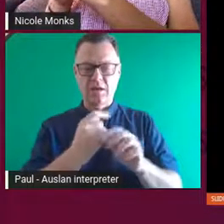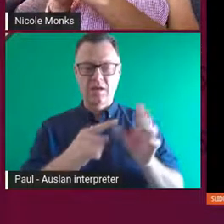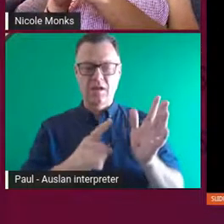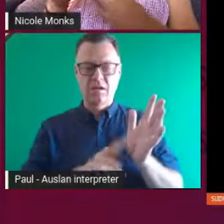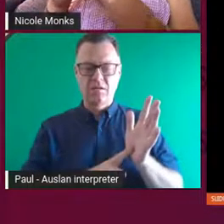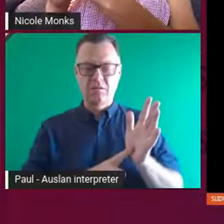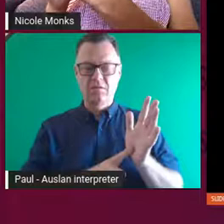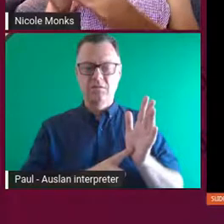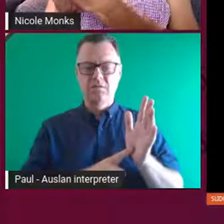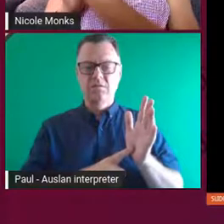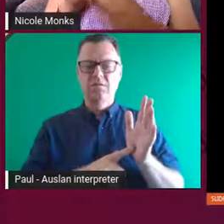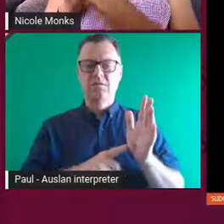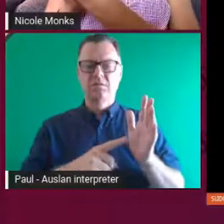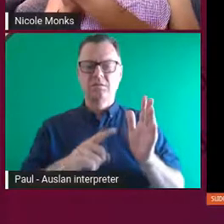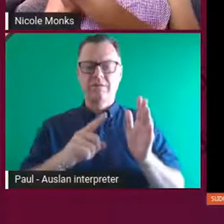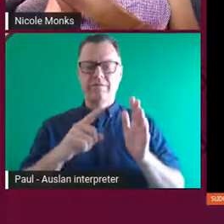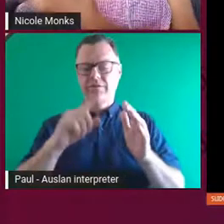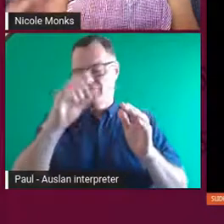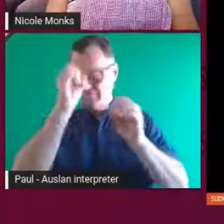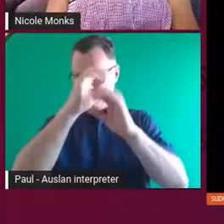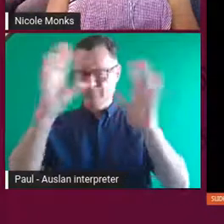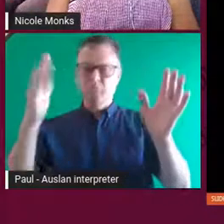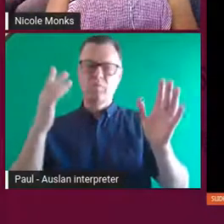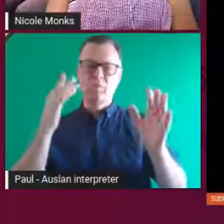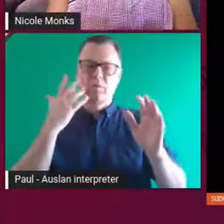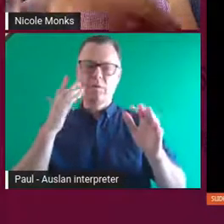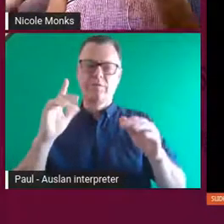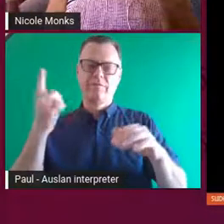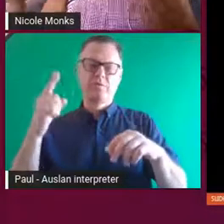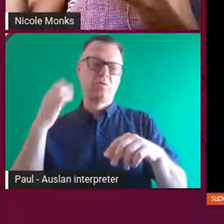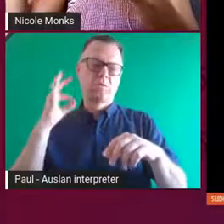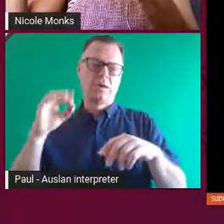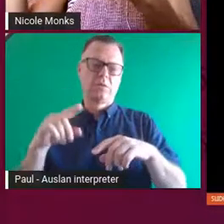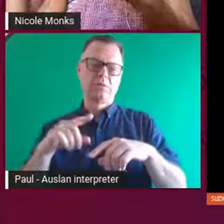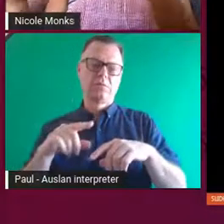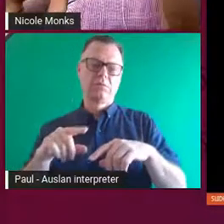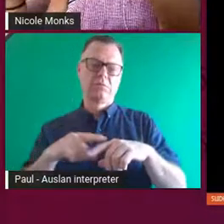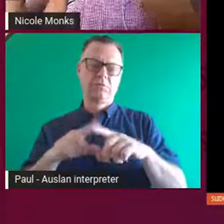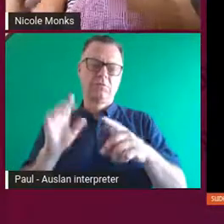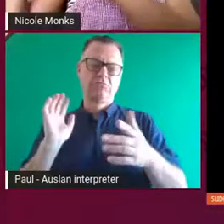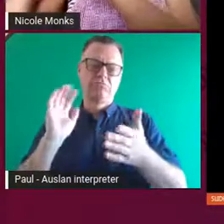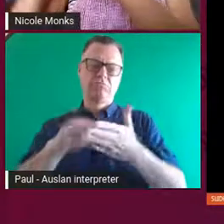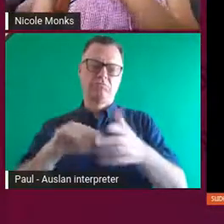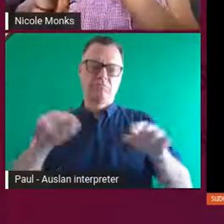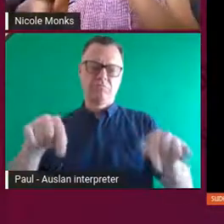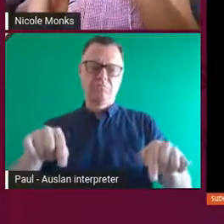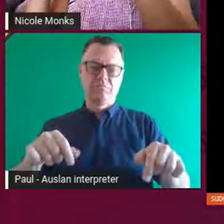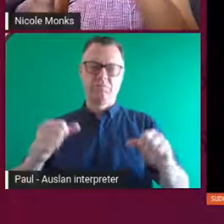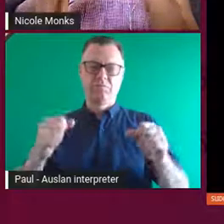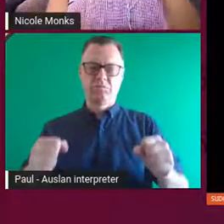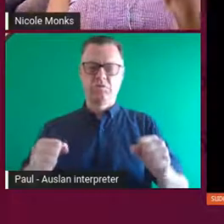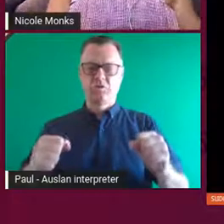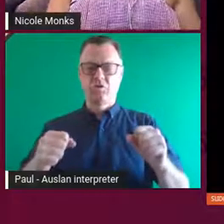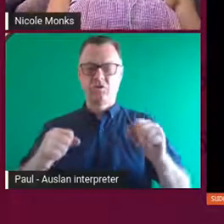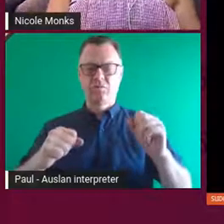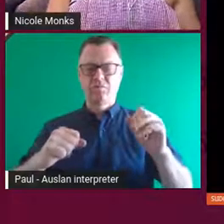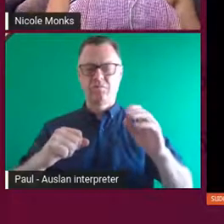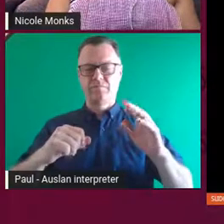colonisation sort of period. And it was, you know, quite angular, structured